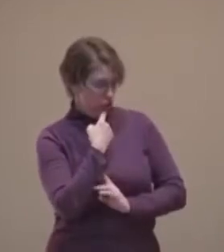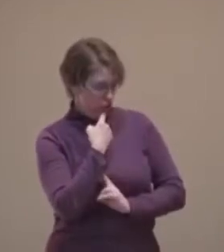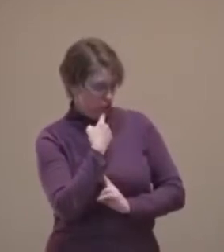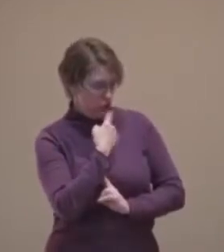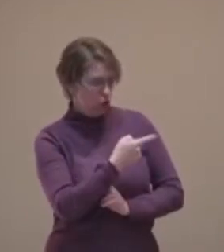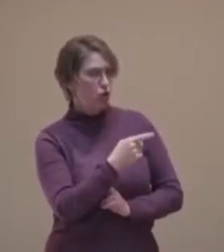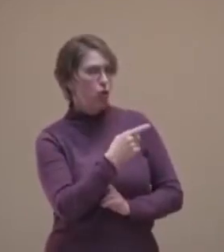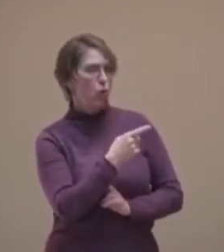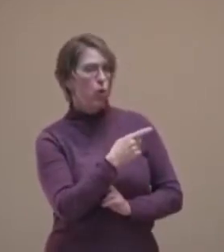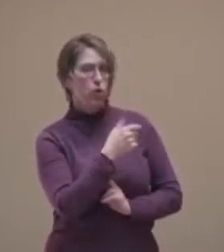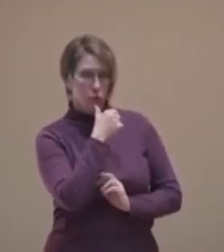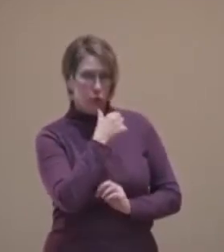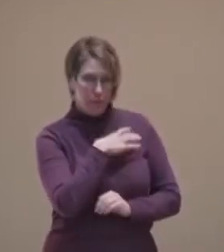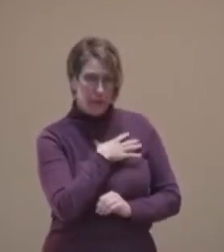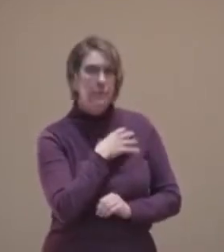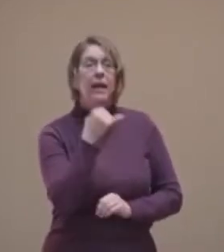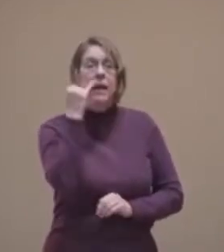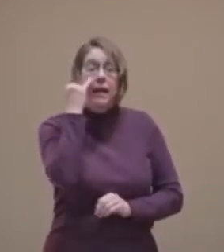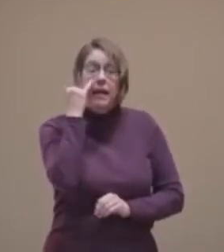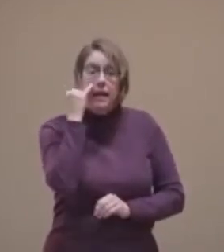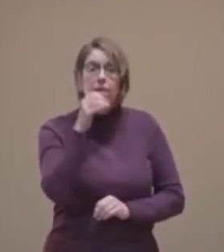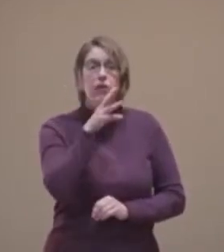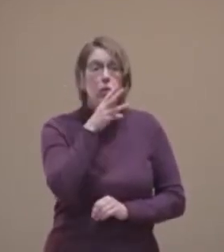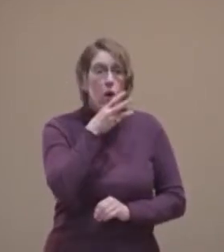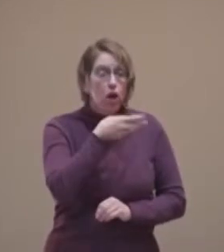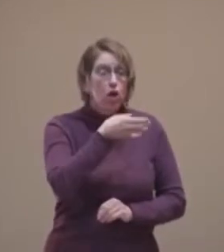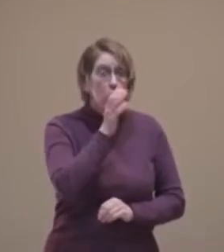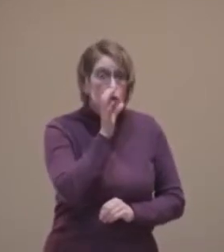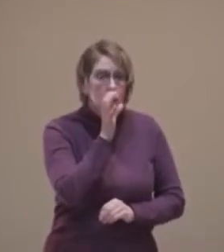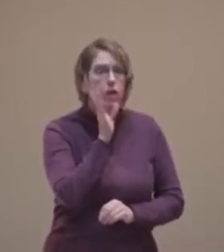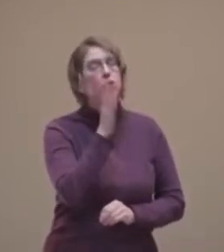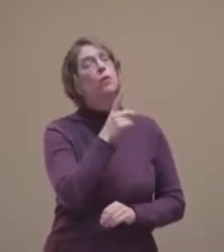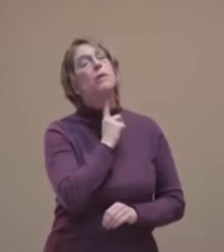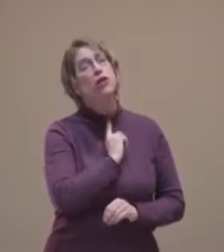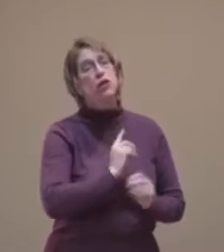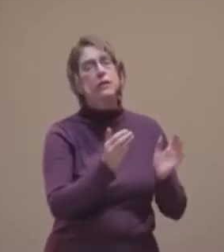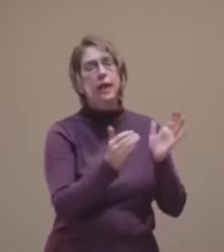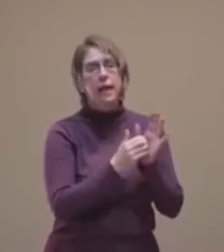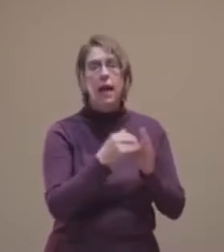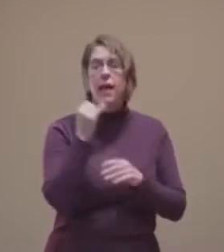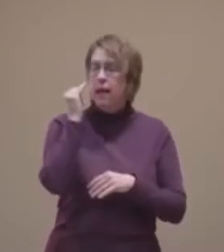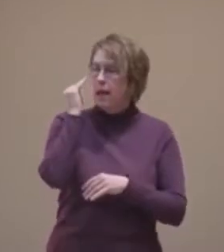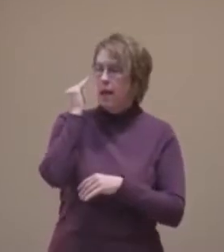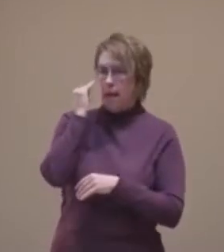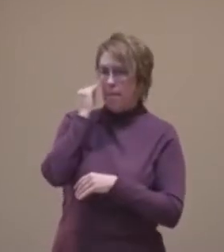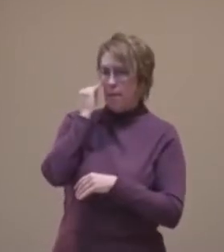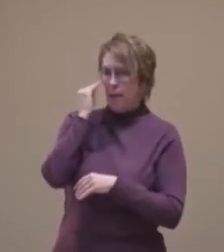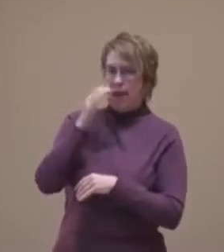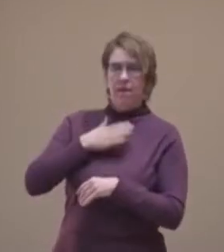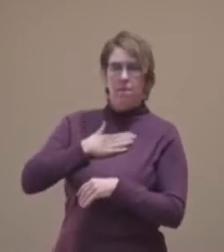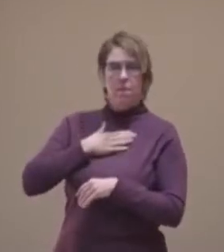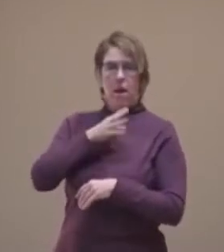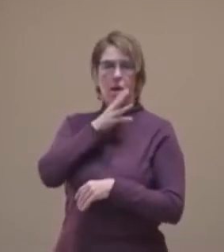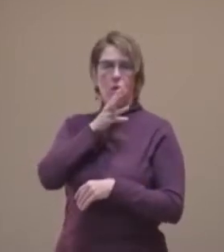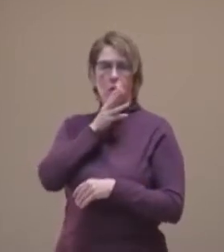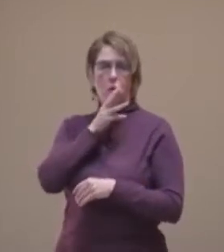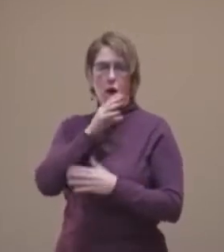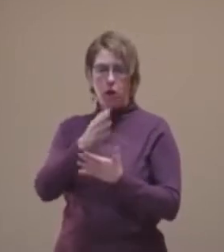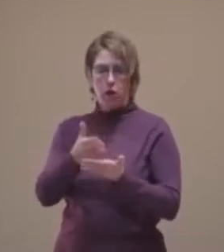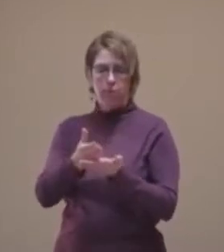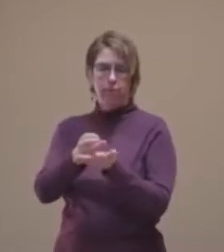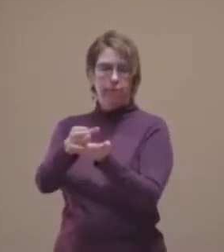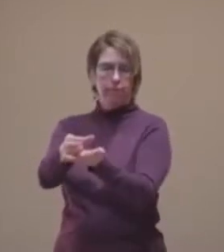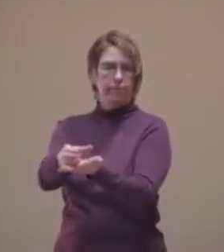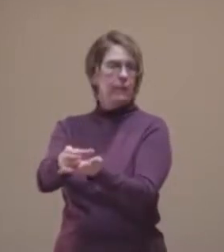Everyone who drinks of this water will be thirsty again, but those who drink of the water that I will give them will never be